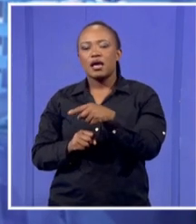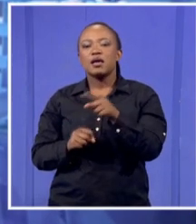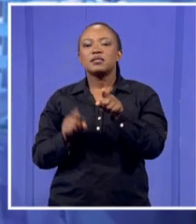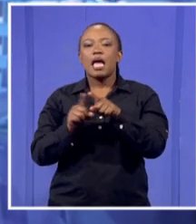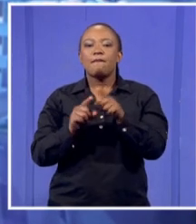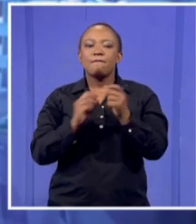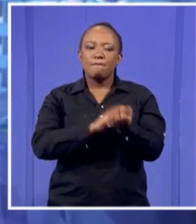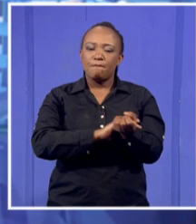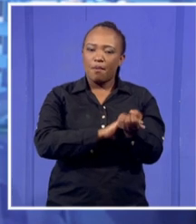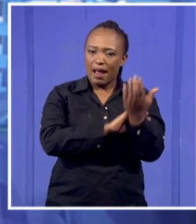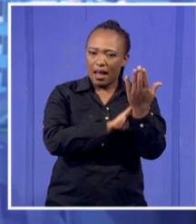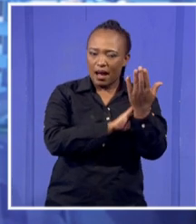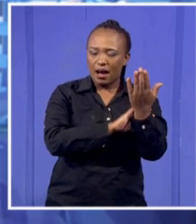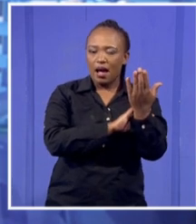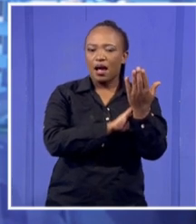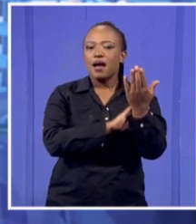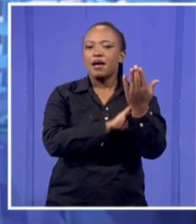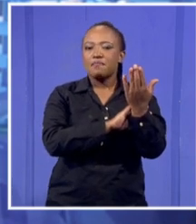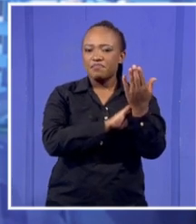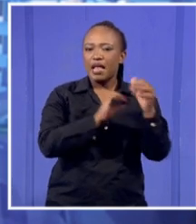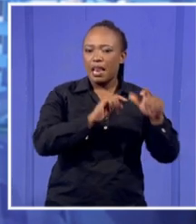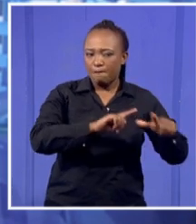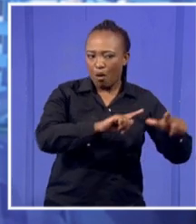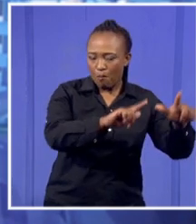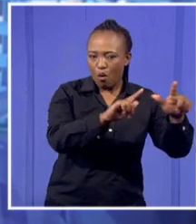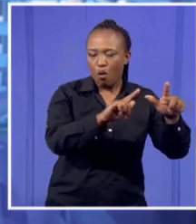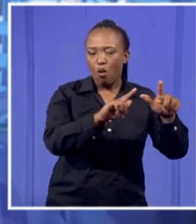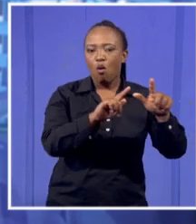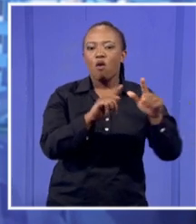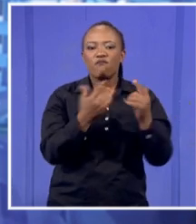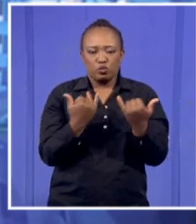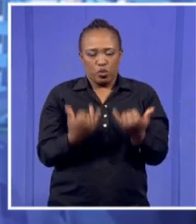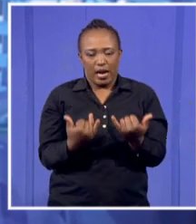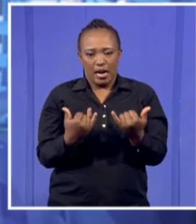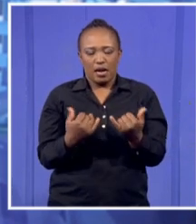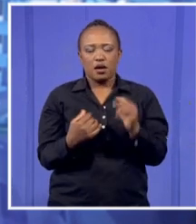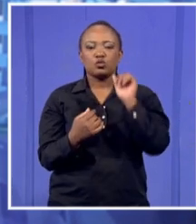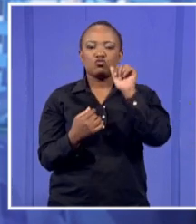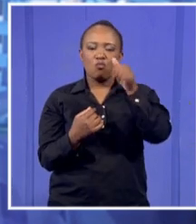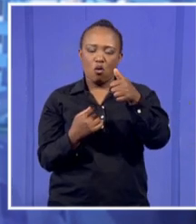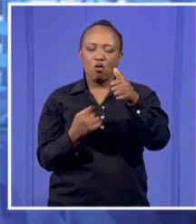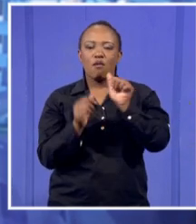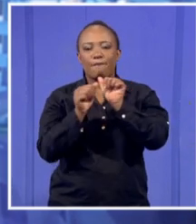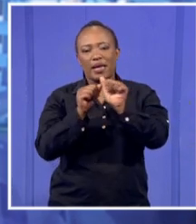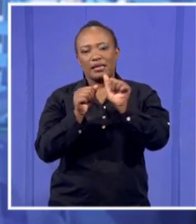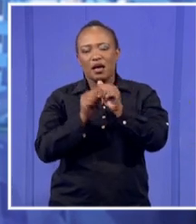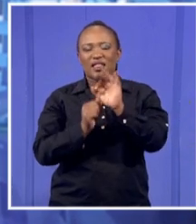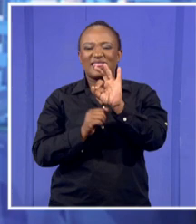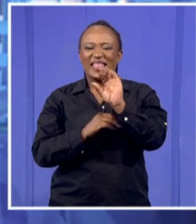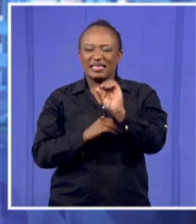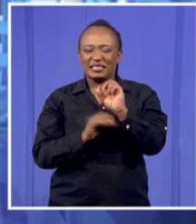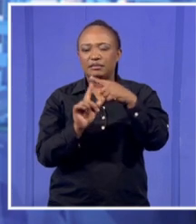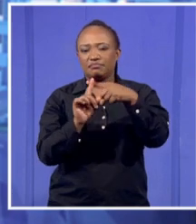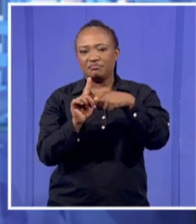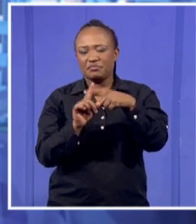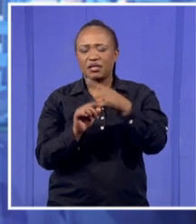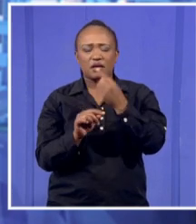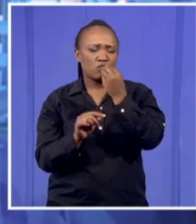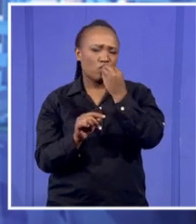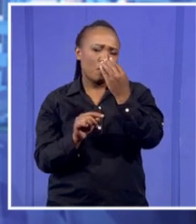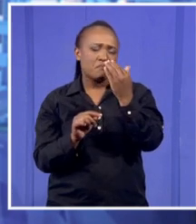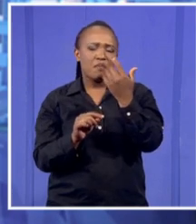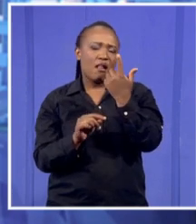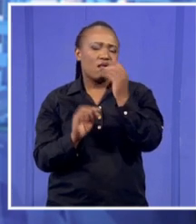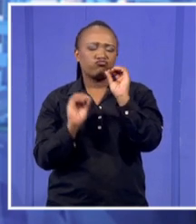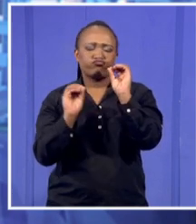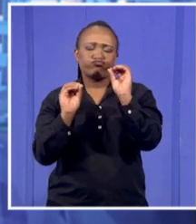Mpumalanga and southwestern Bushville is just until today. So tomorrow we're seeing a temperature of 30, which I think is lovely. 33